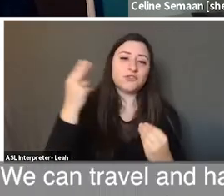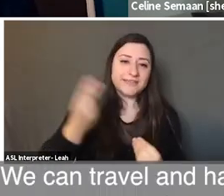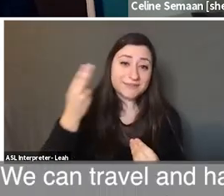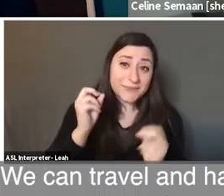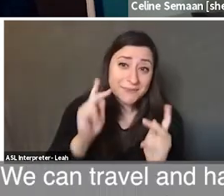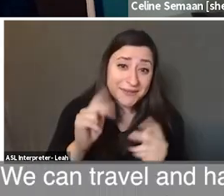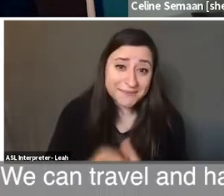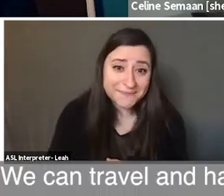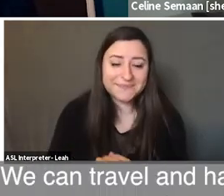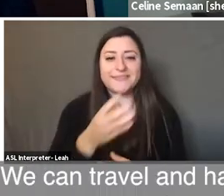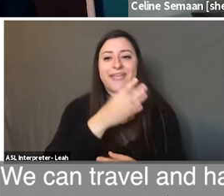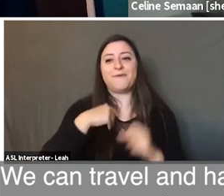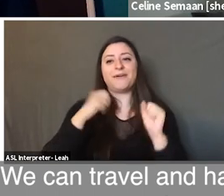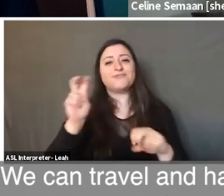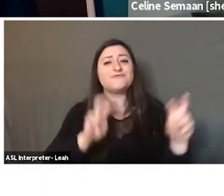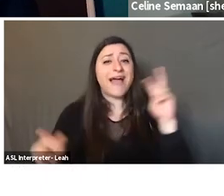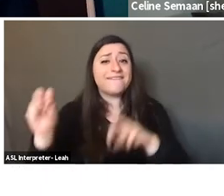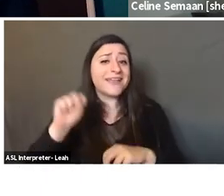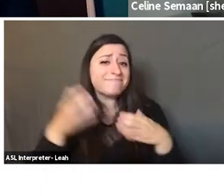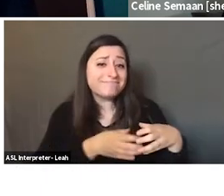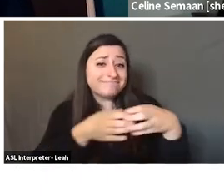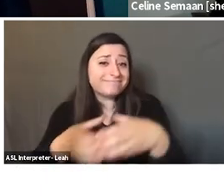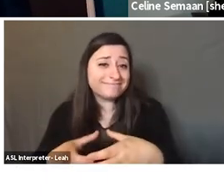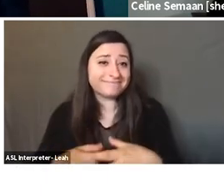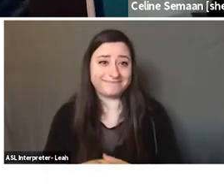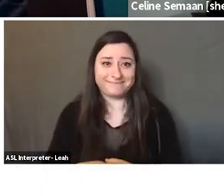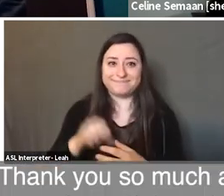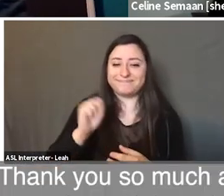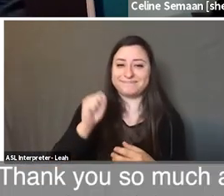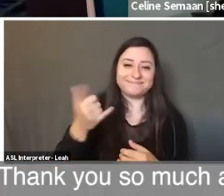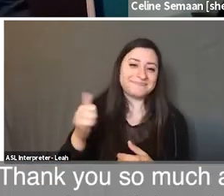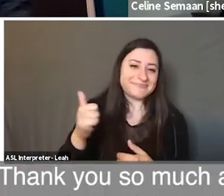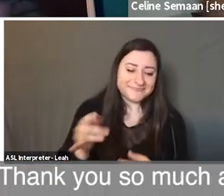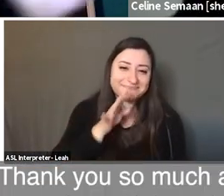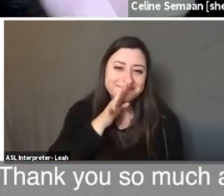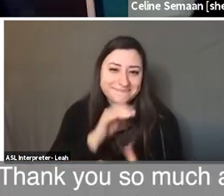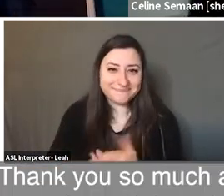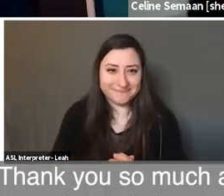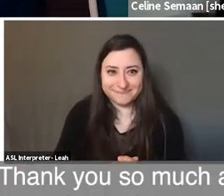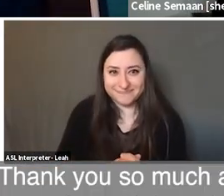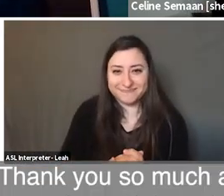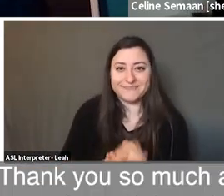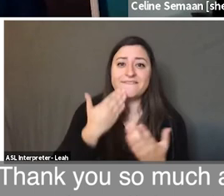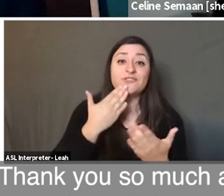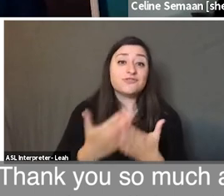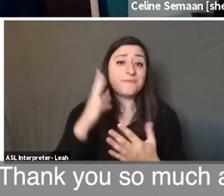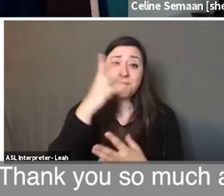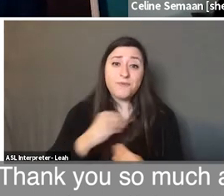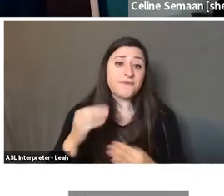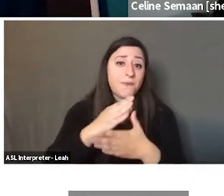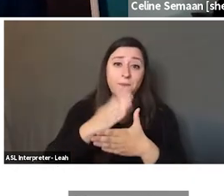Inshallah we can travel and have a group travel soon. Inshallah. Thank you so much everyone. Have a beautiful